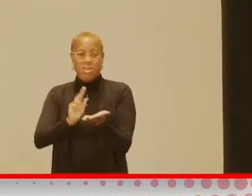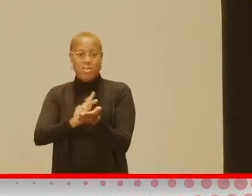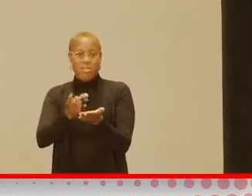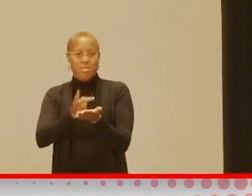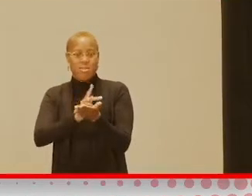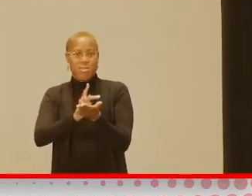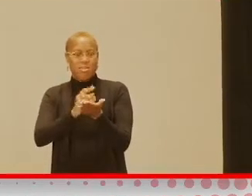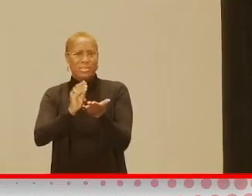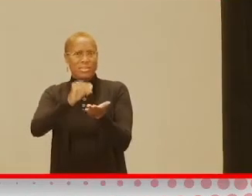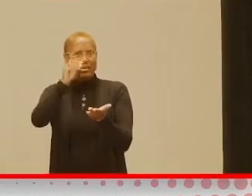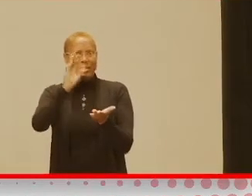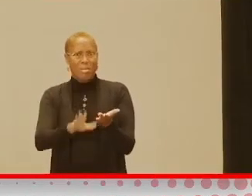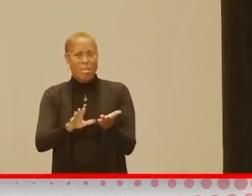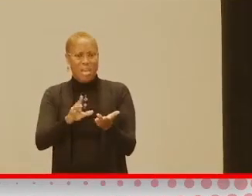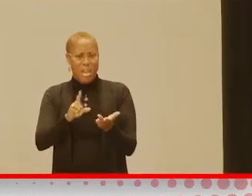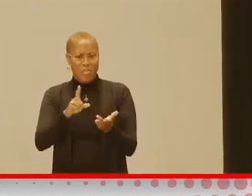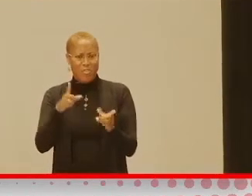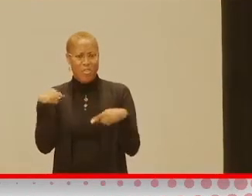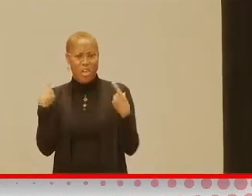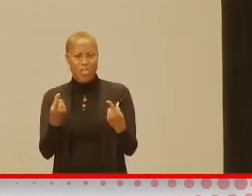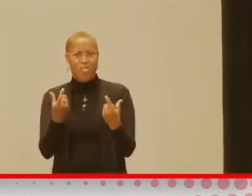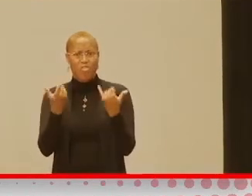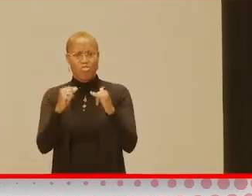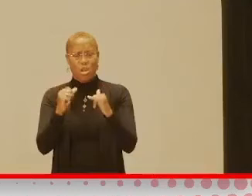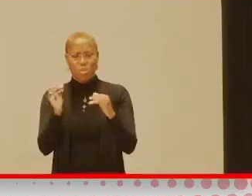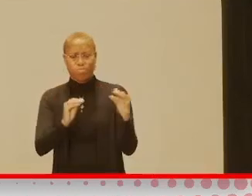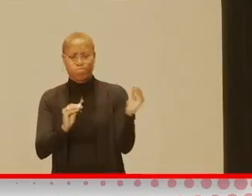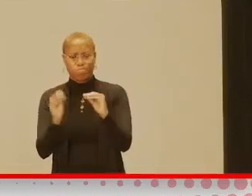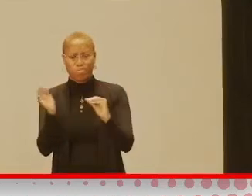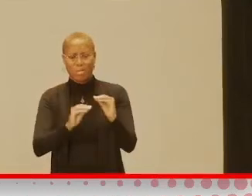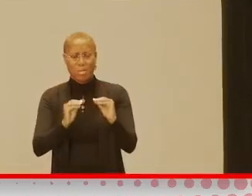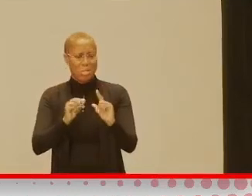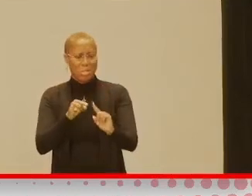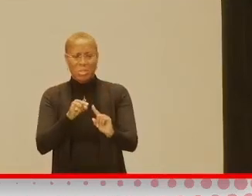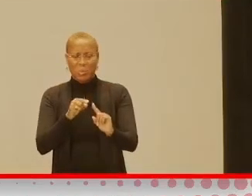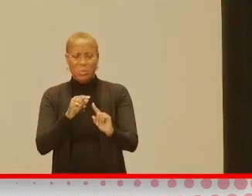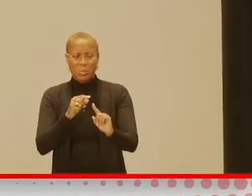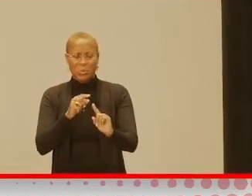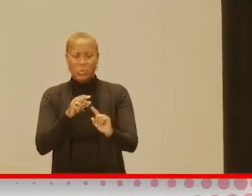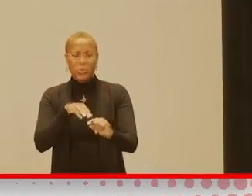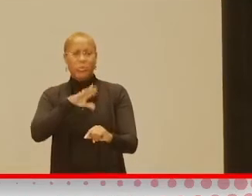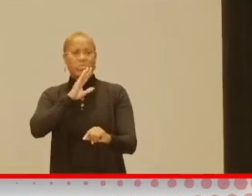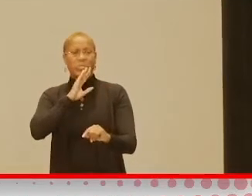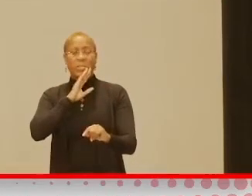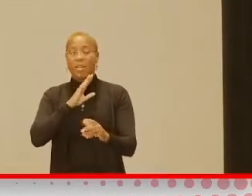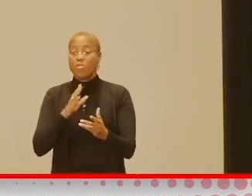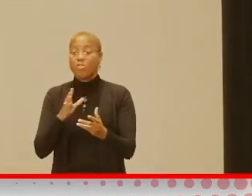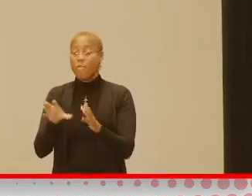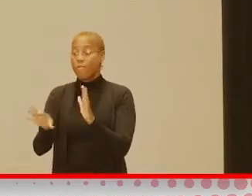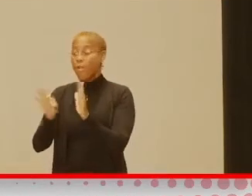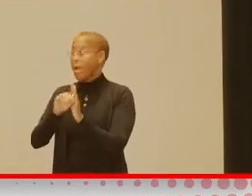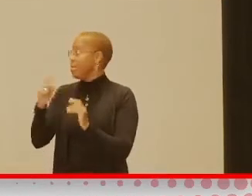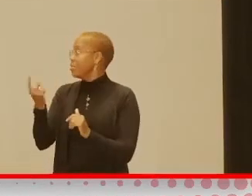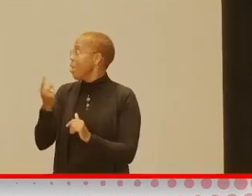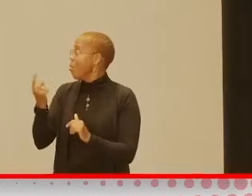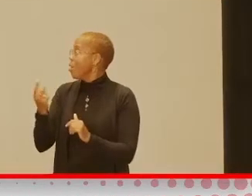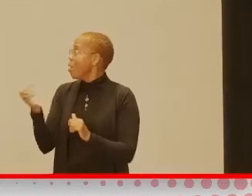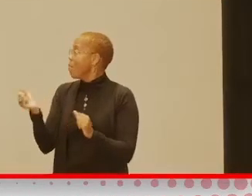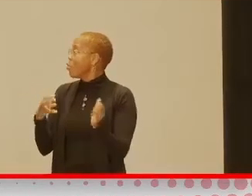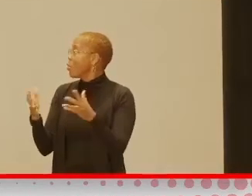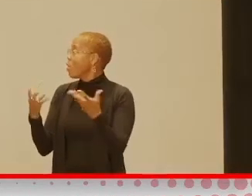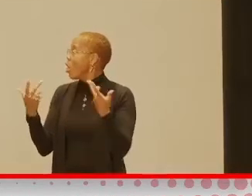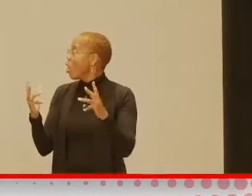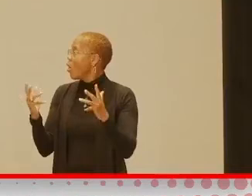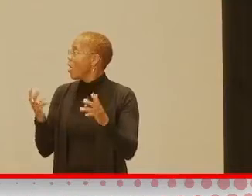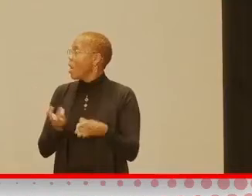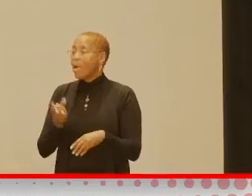expensive, and I don't know if you've ever tried to put them together, but they're even crazier. So find something that's already put together, and I've seen